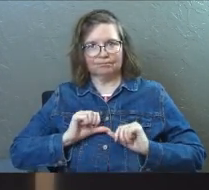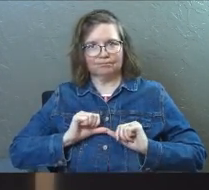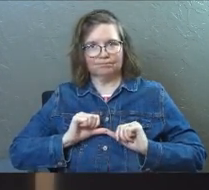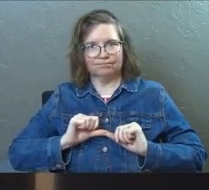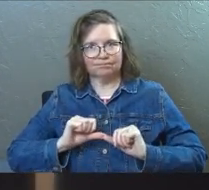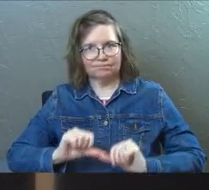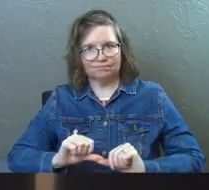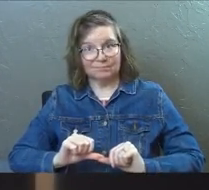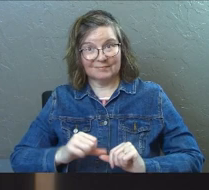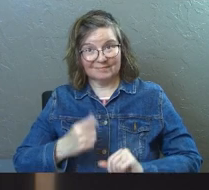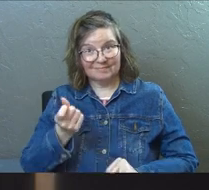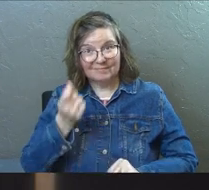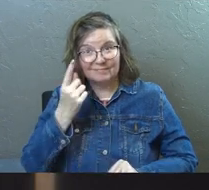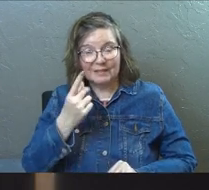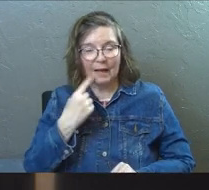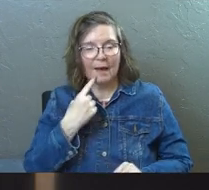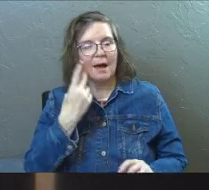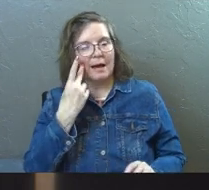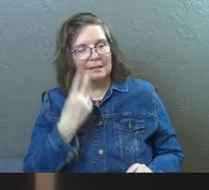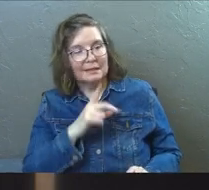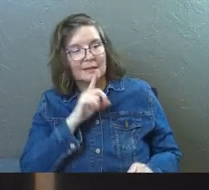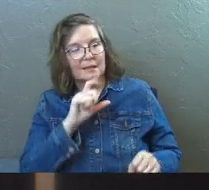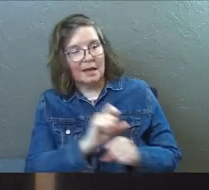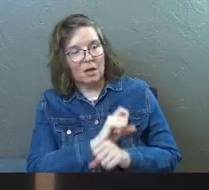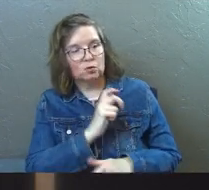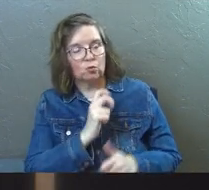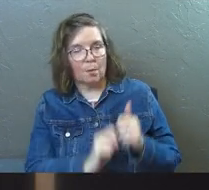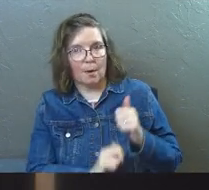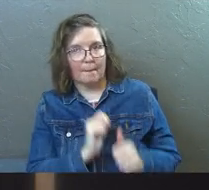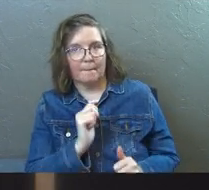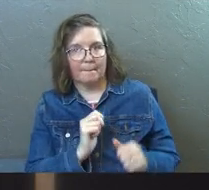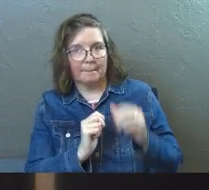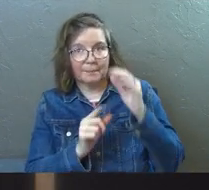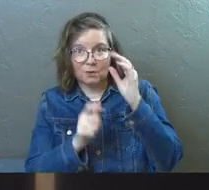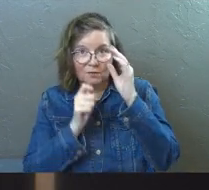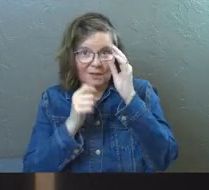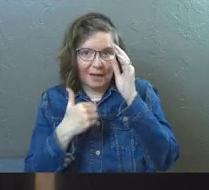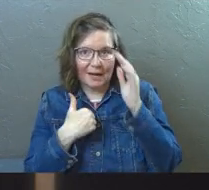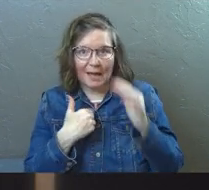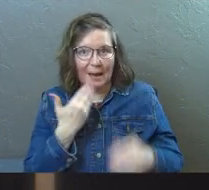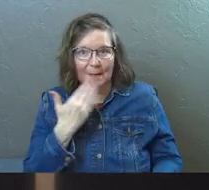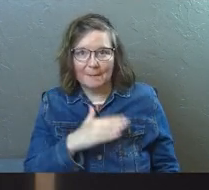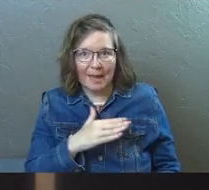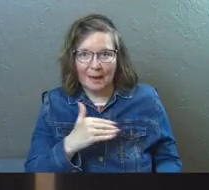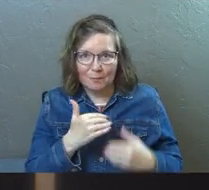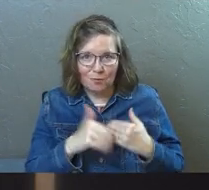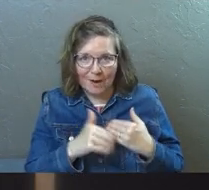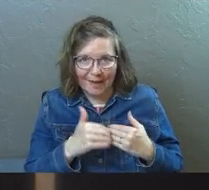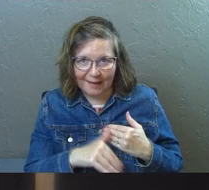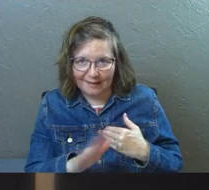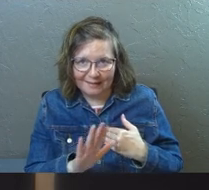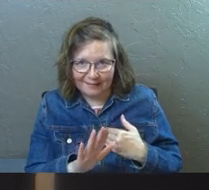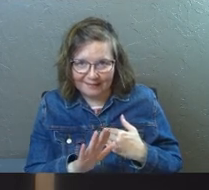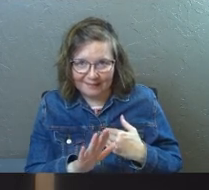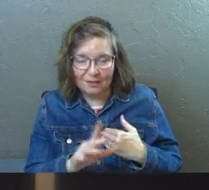He's like, I see the actual problem. You've not had bad bread. You're a